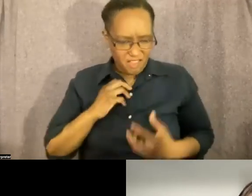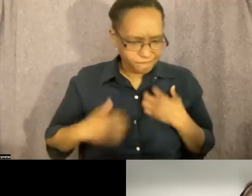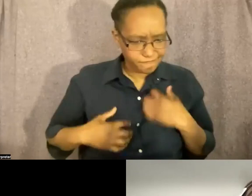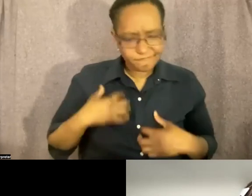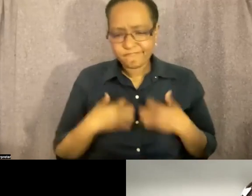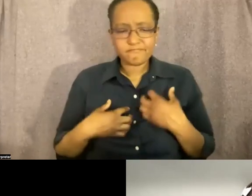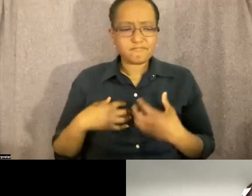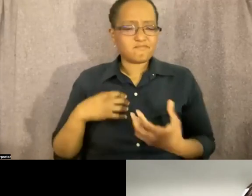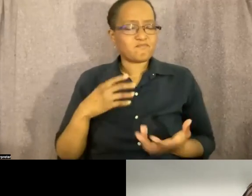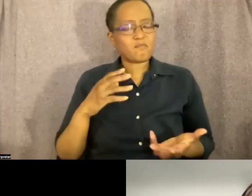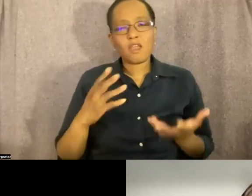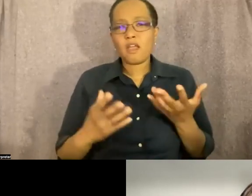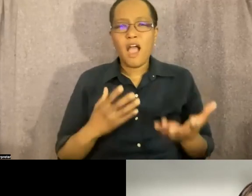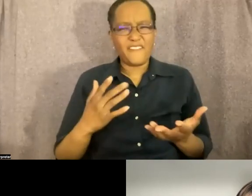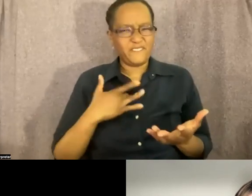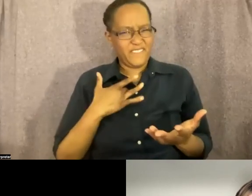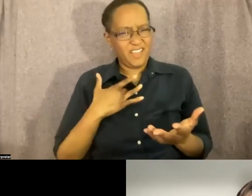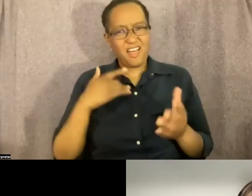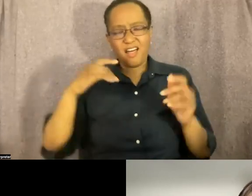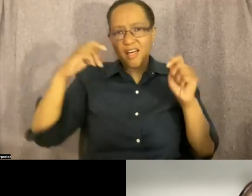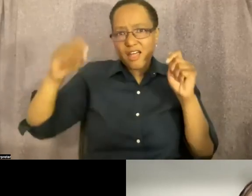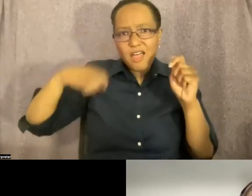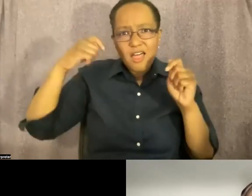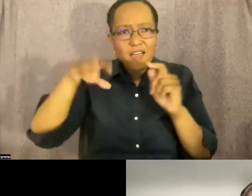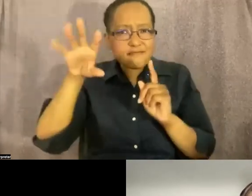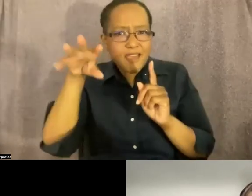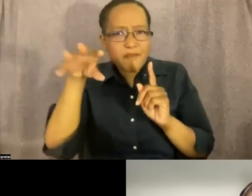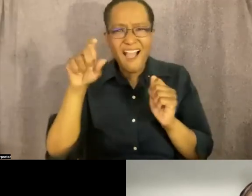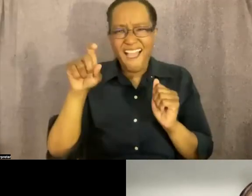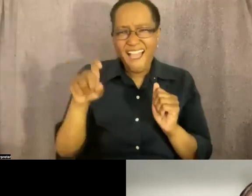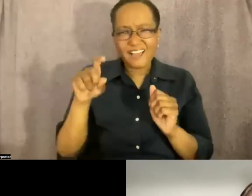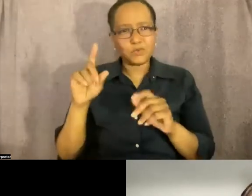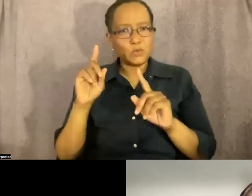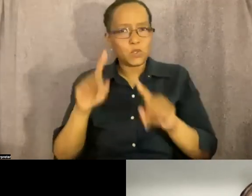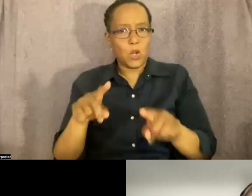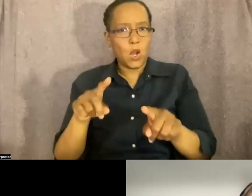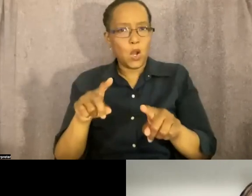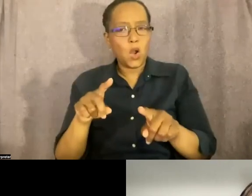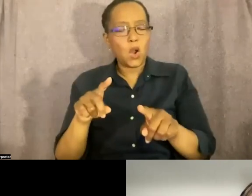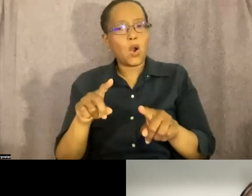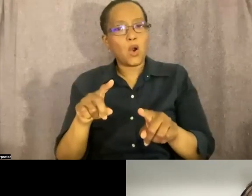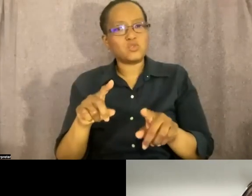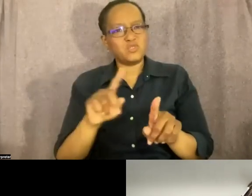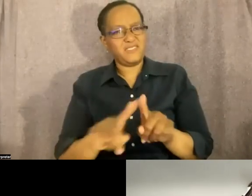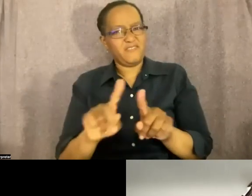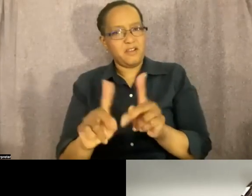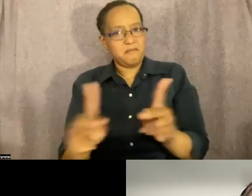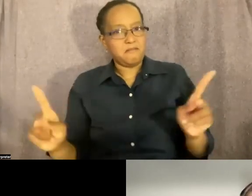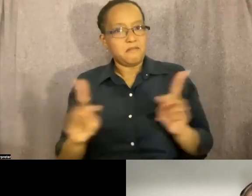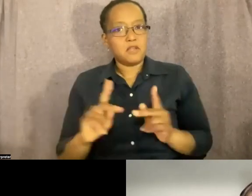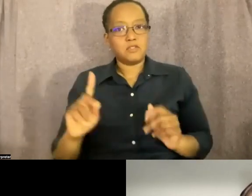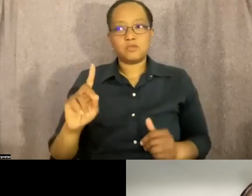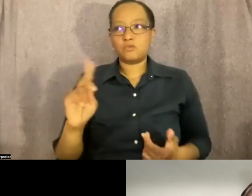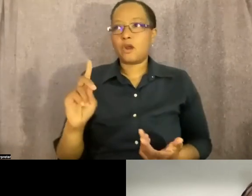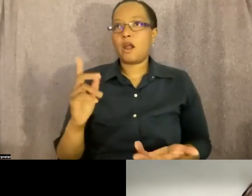what if I didn't turn the camera towards and go to these places that I was already kind of these